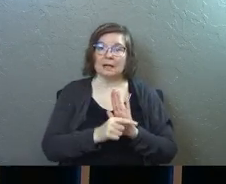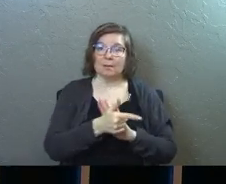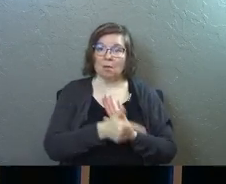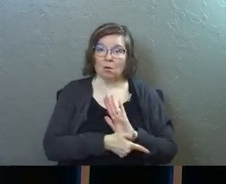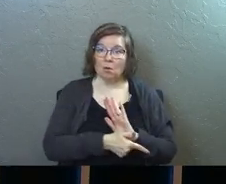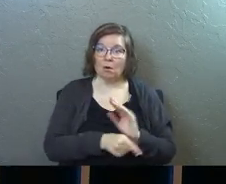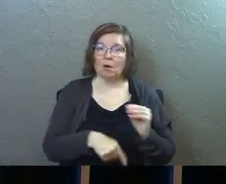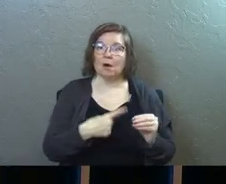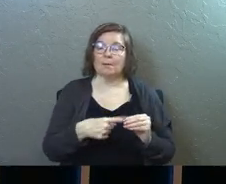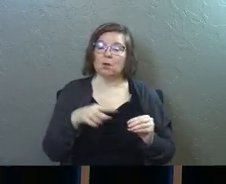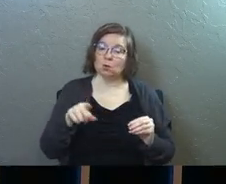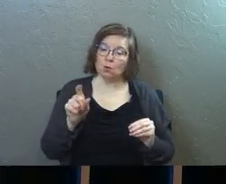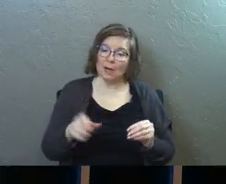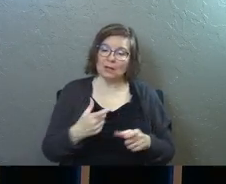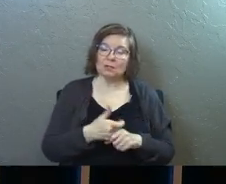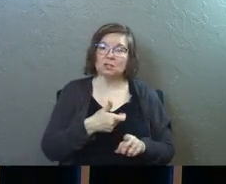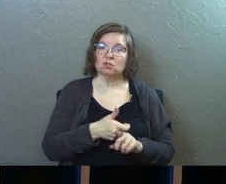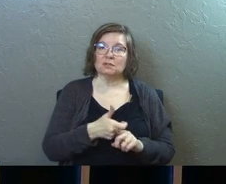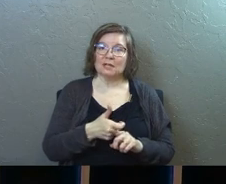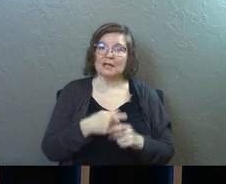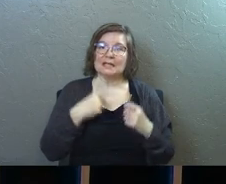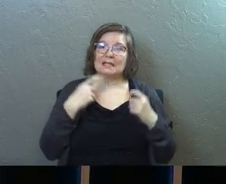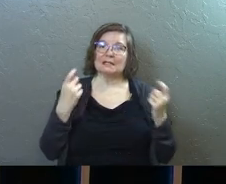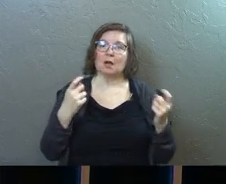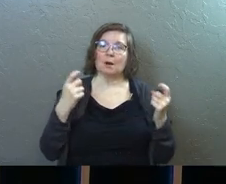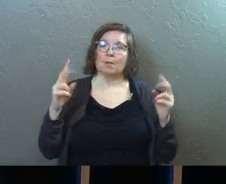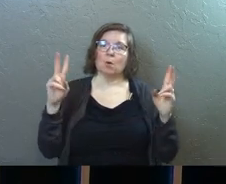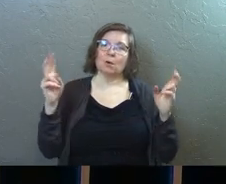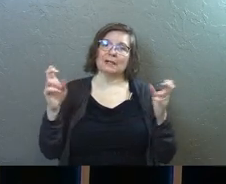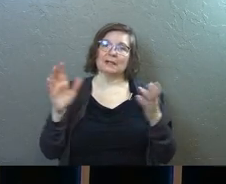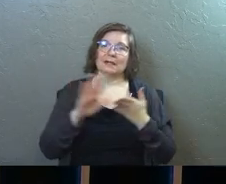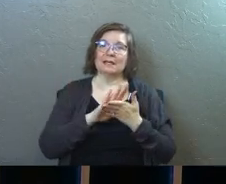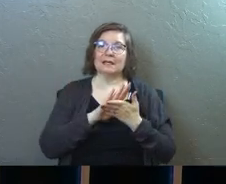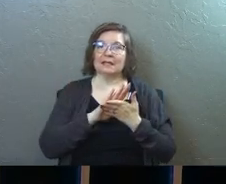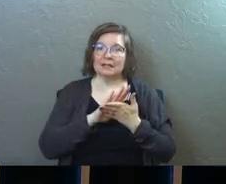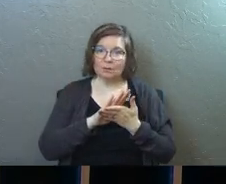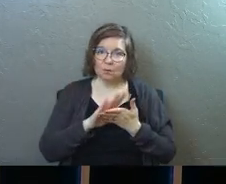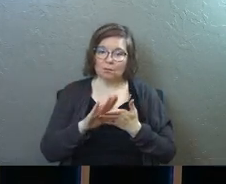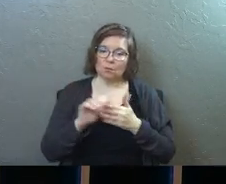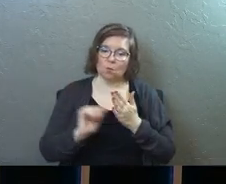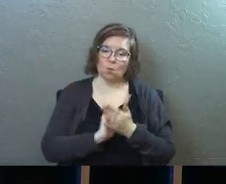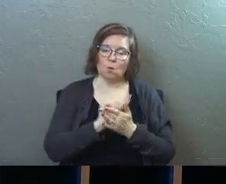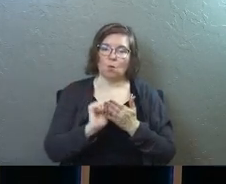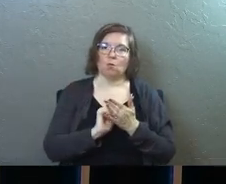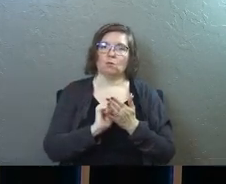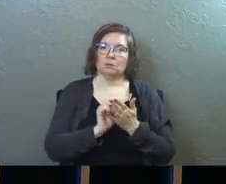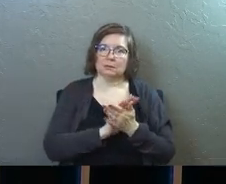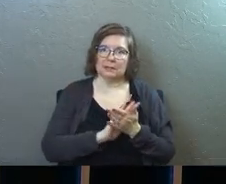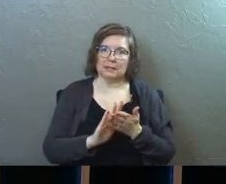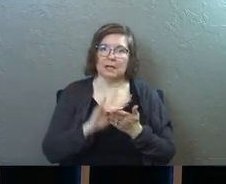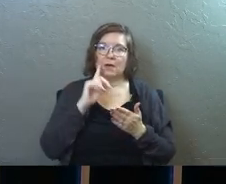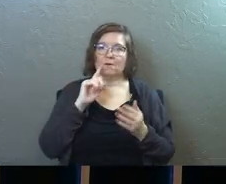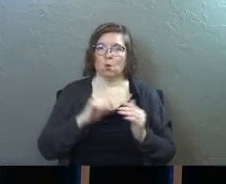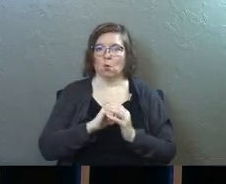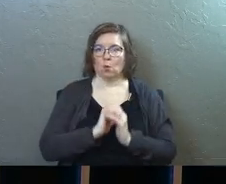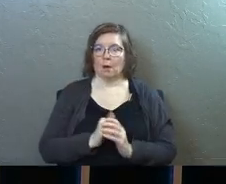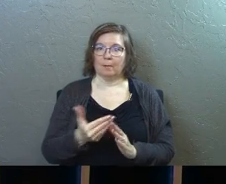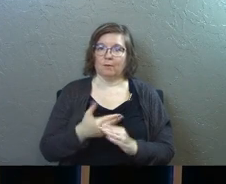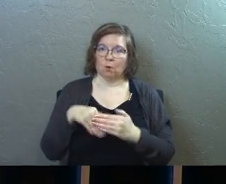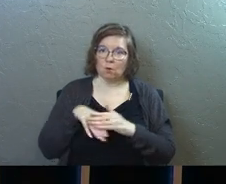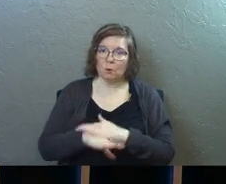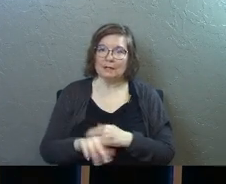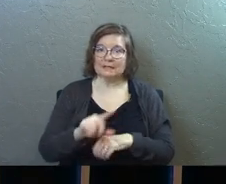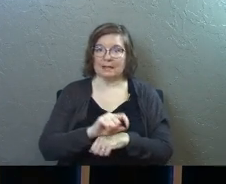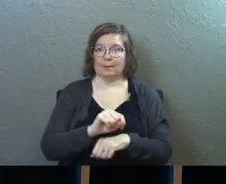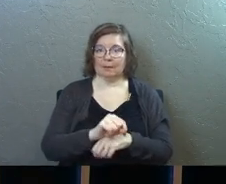law about you had to get yourself ceremonially washed and cleaned for worship before you